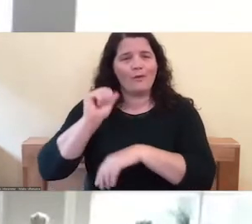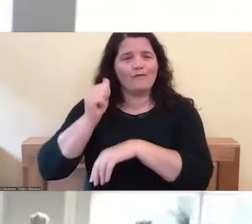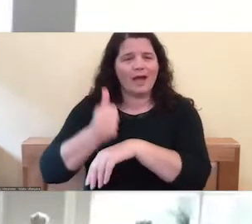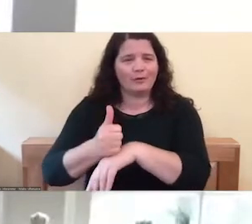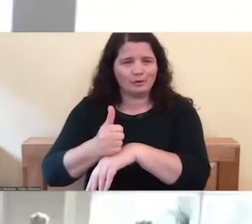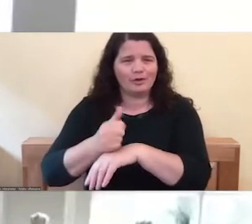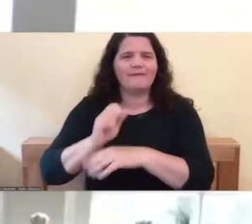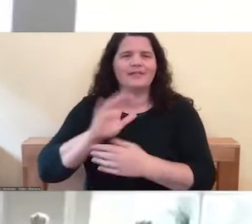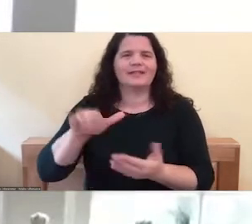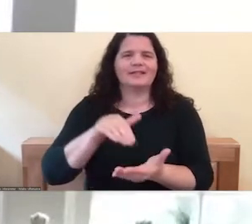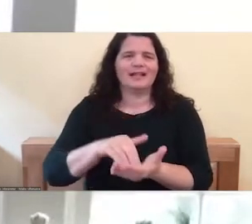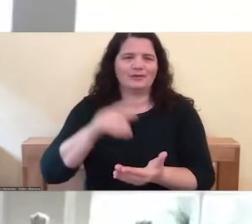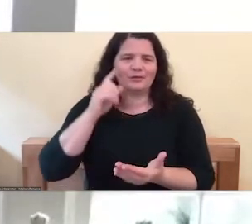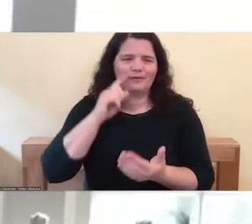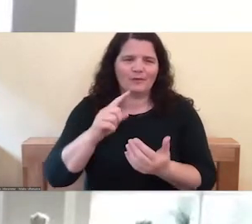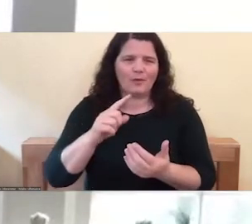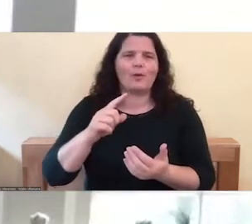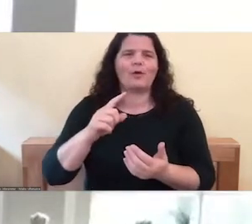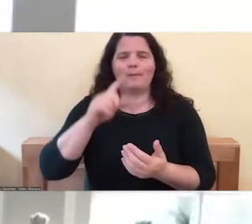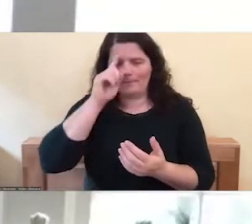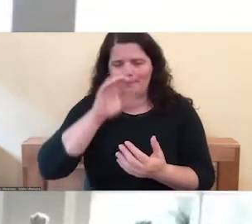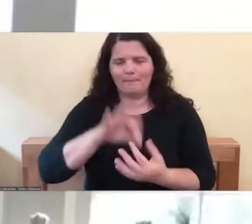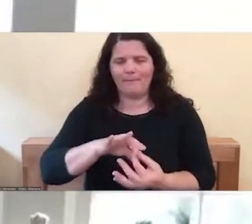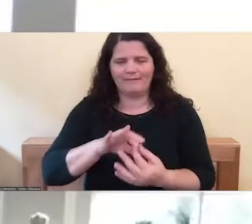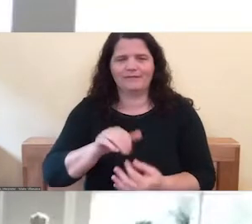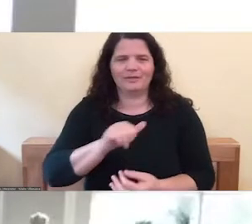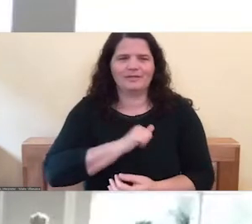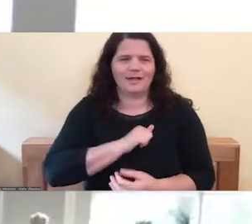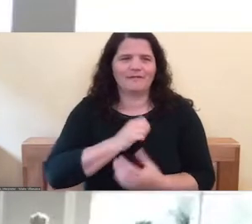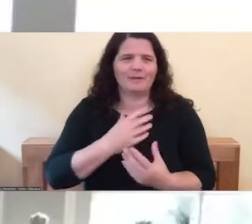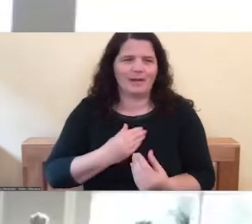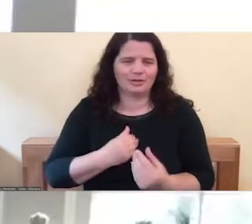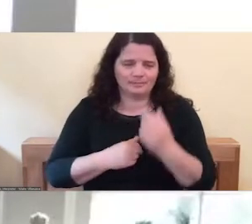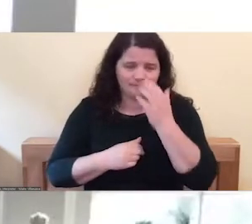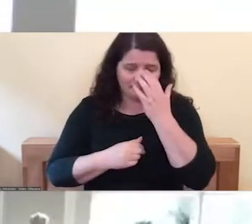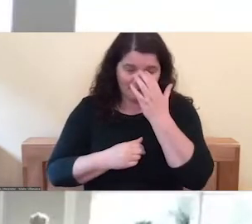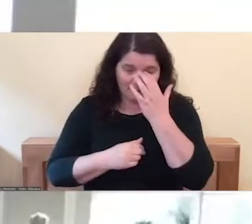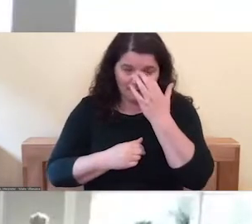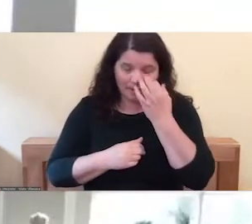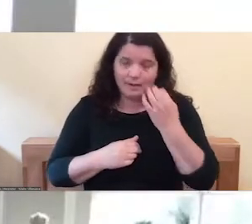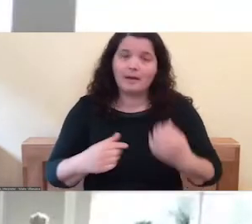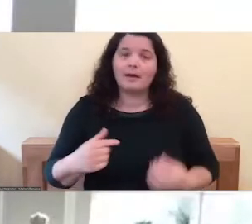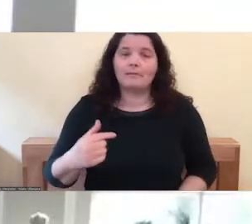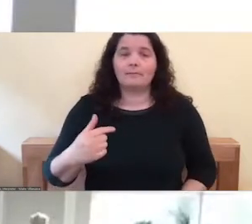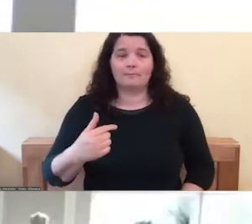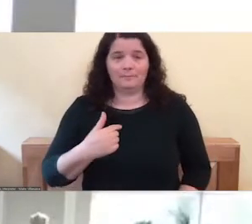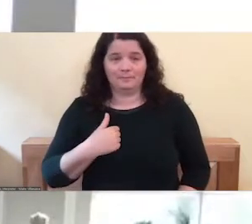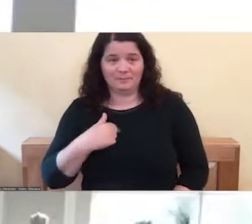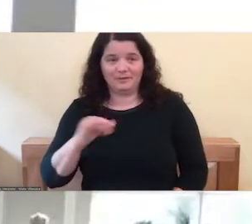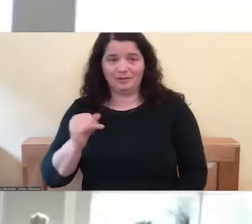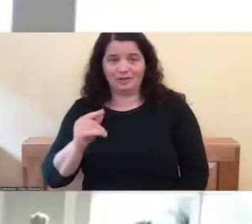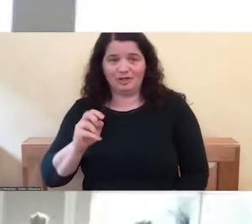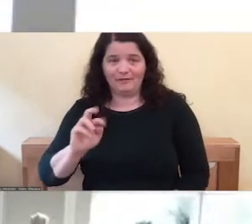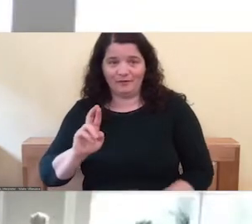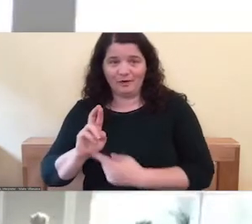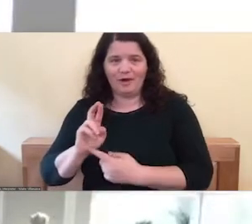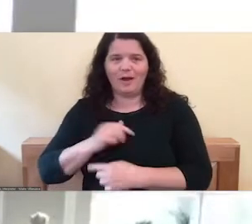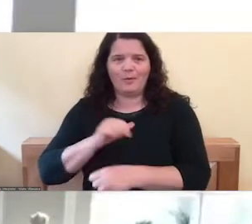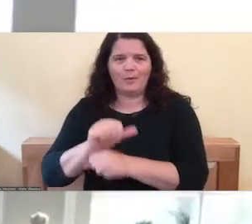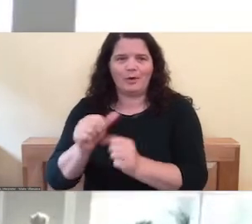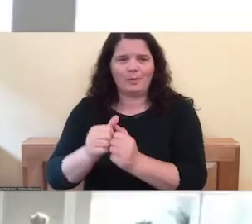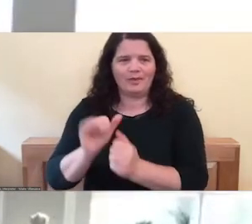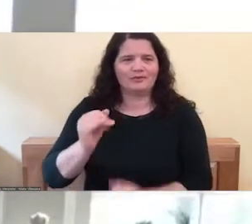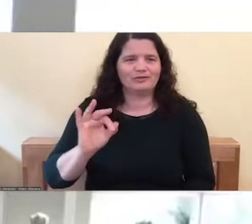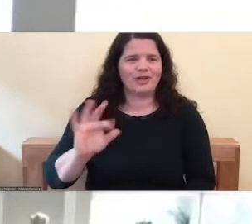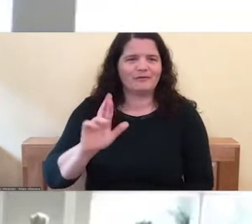Self-Compassion. And I, myself, along with Jeff Rosenberg, have taught the Mindful Self-Compassion eight-week